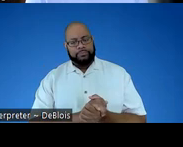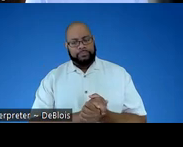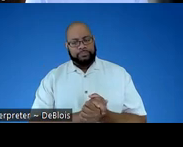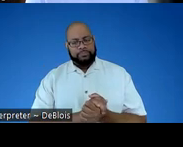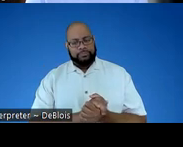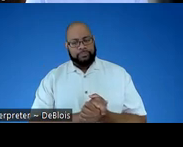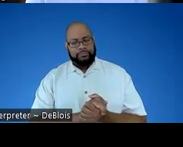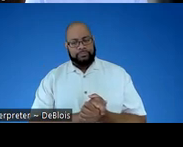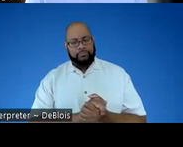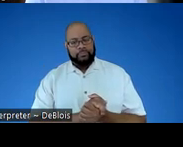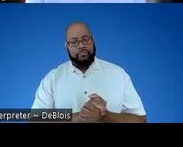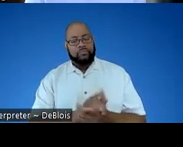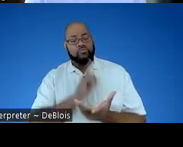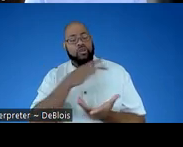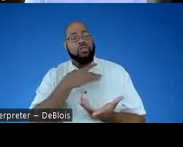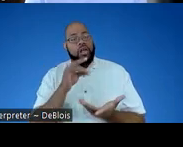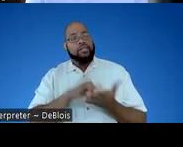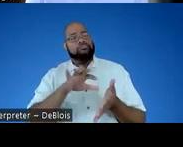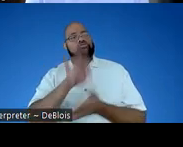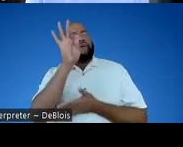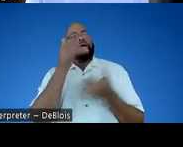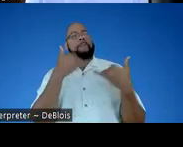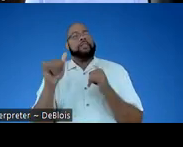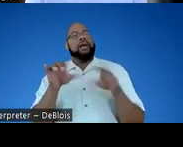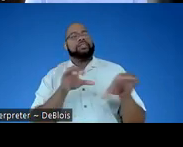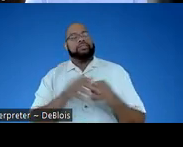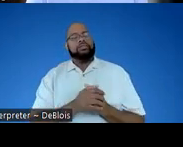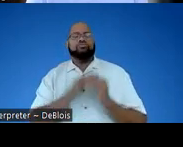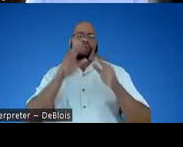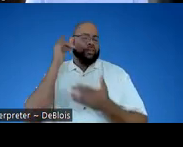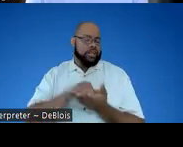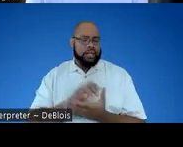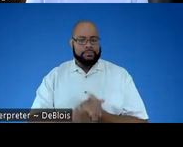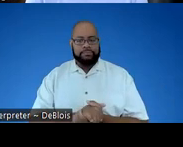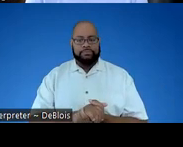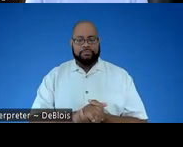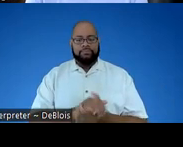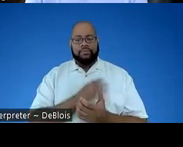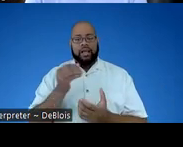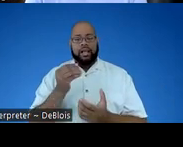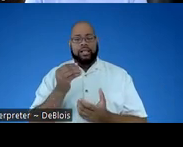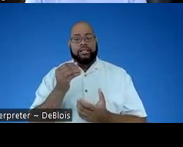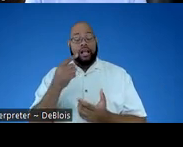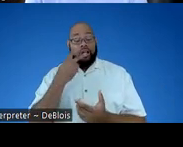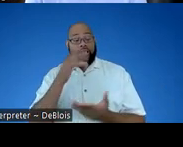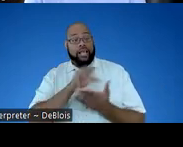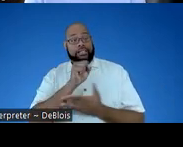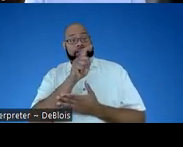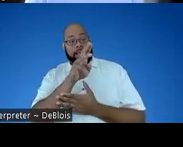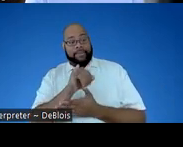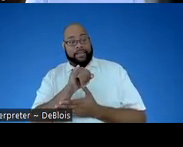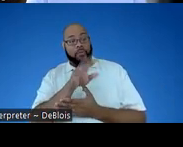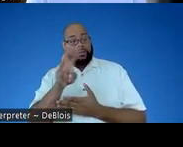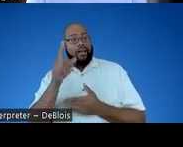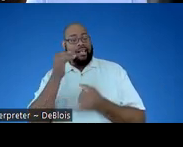Um, I really like the discovery play activities are great for that. Um, and even since I looked at the STEMI website last time,